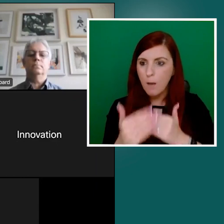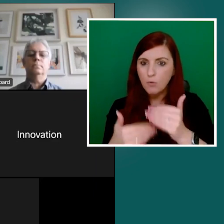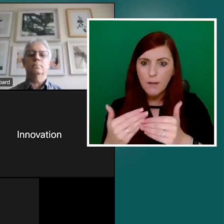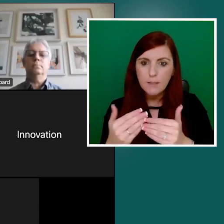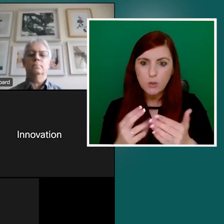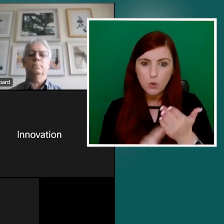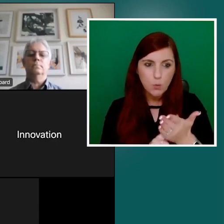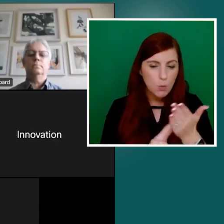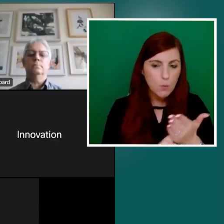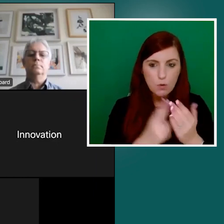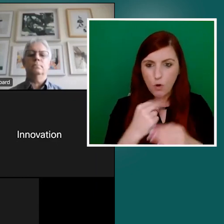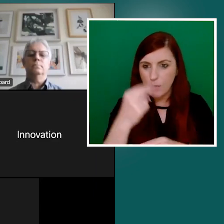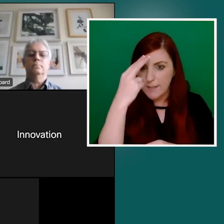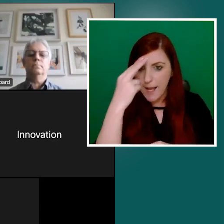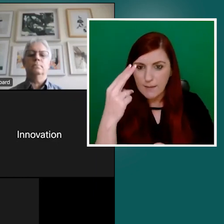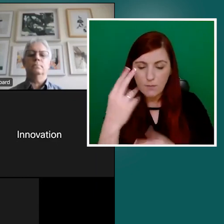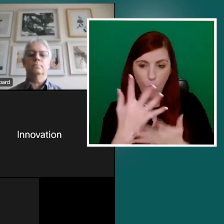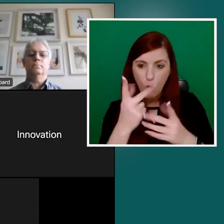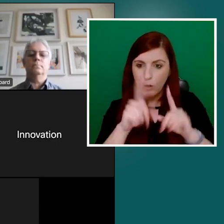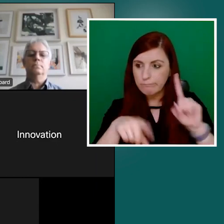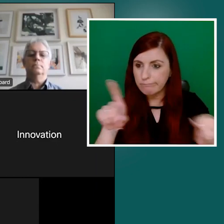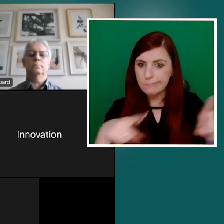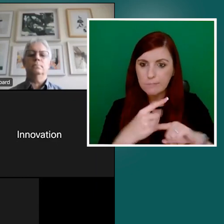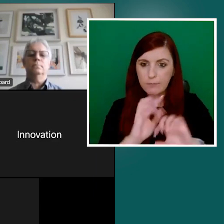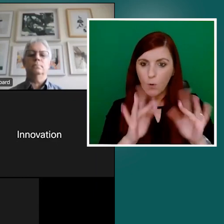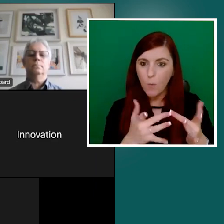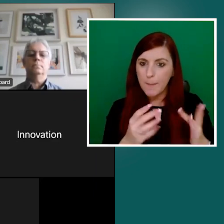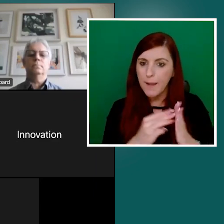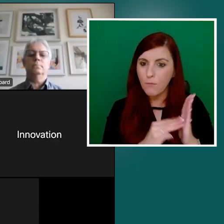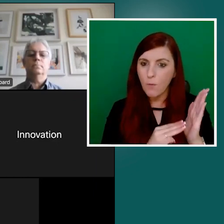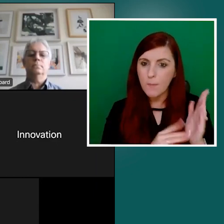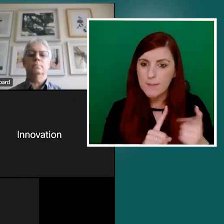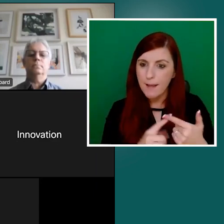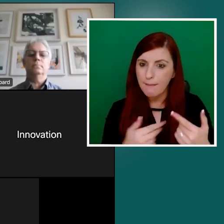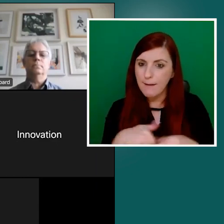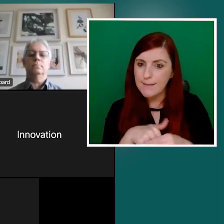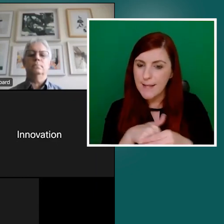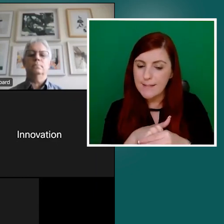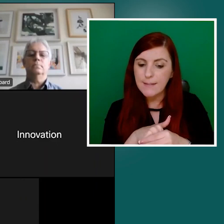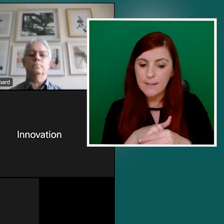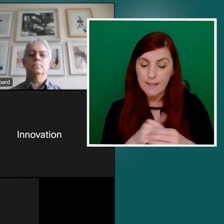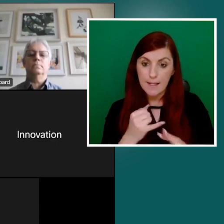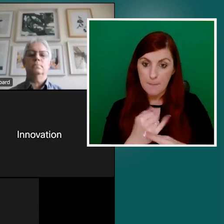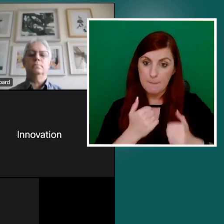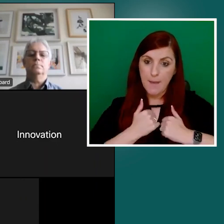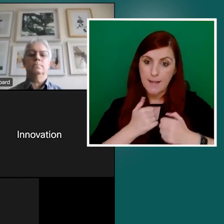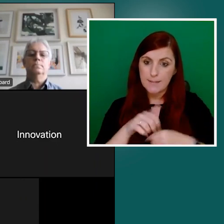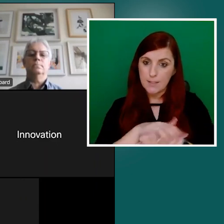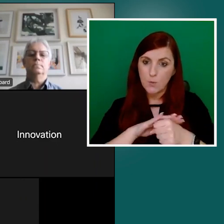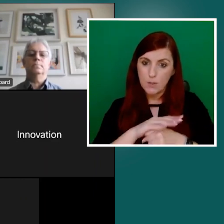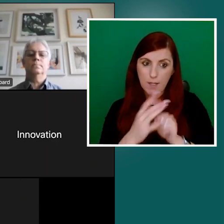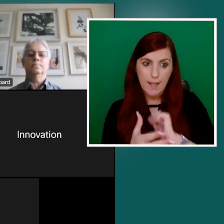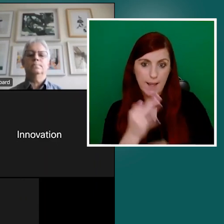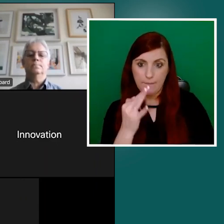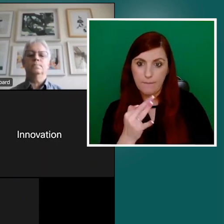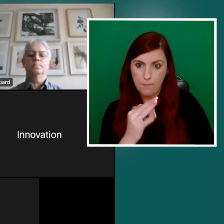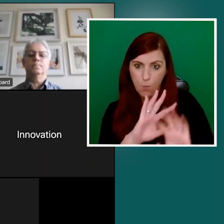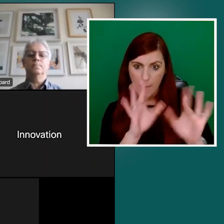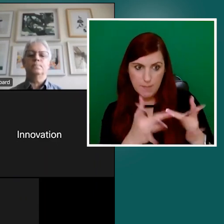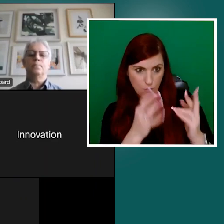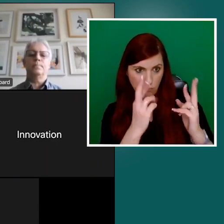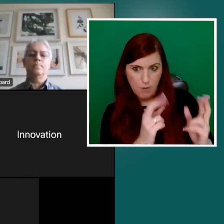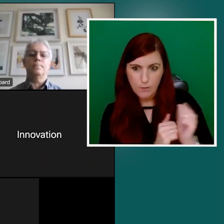Web platforms and content. In my case, when a website is properly structured, properly formatted,